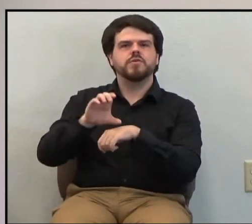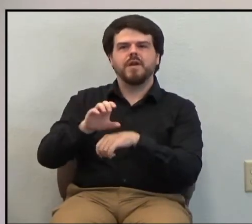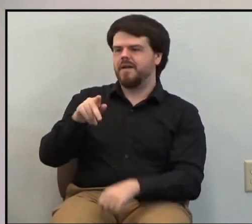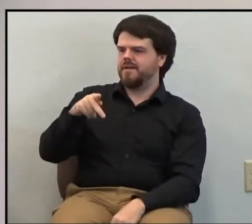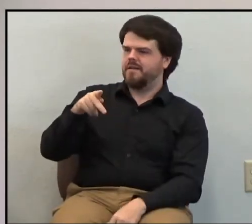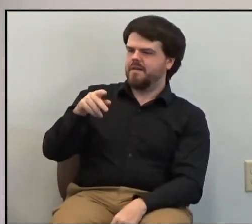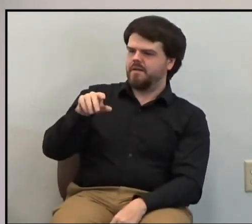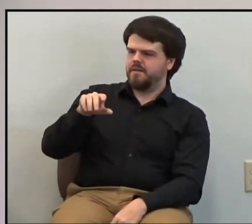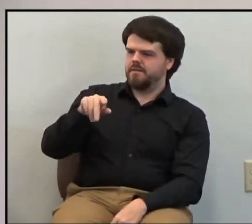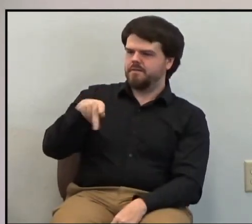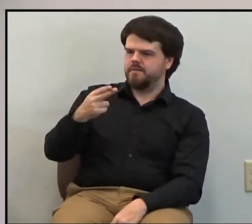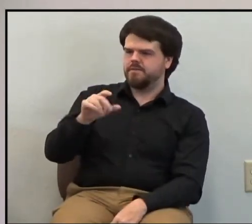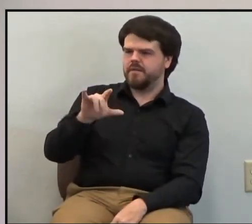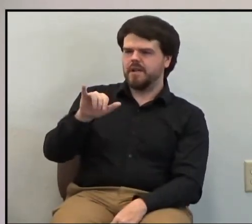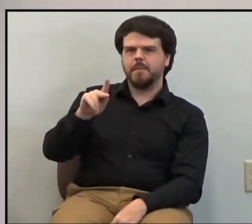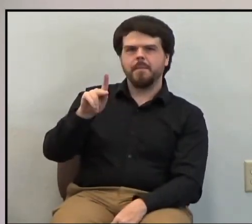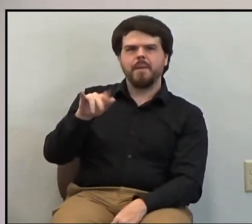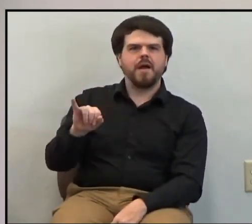Philippi.